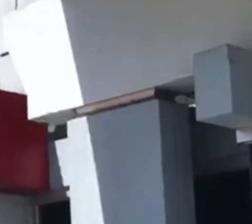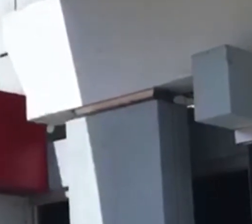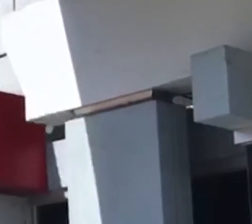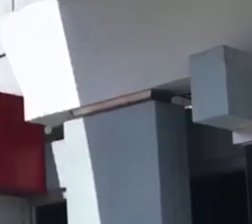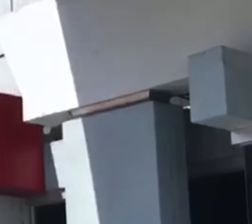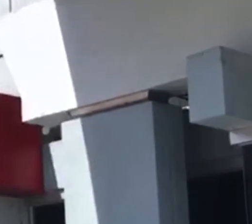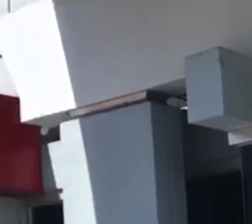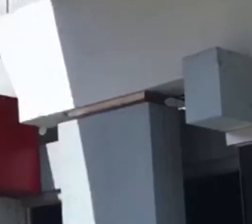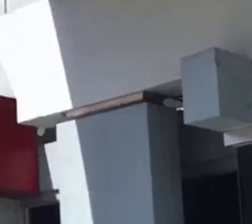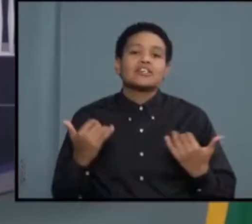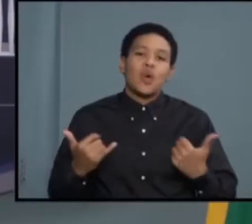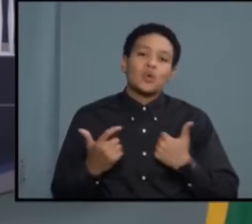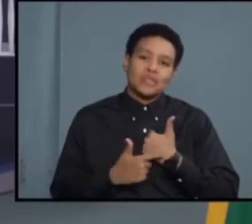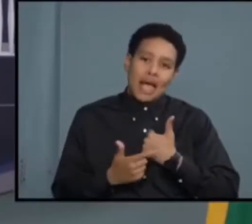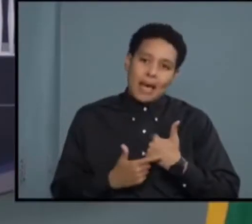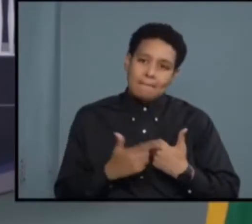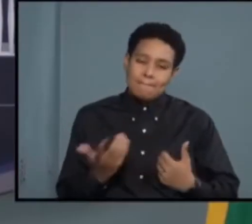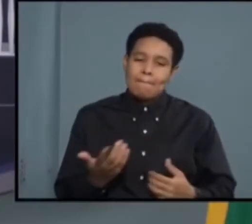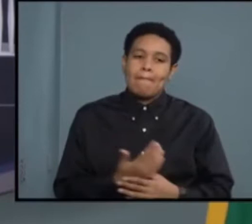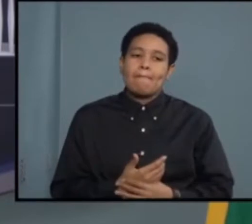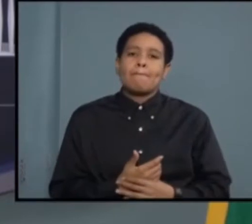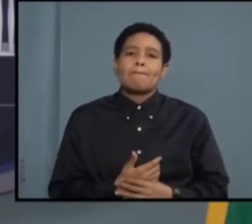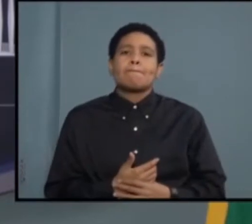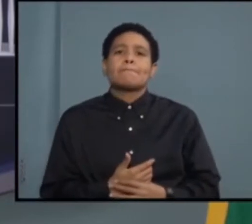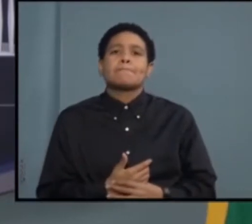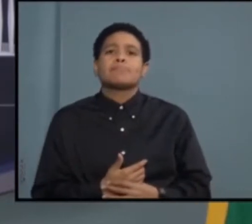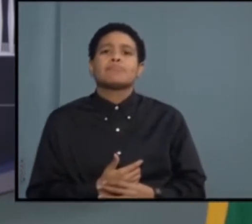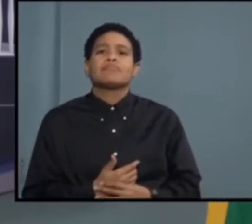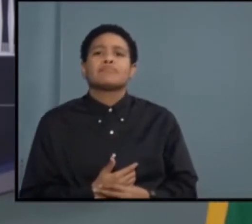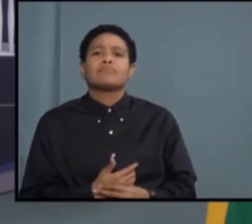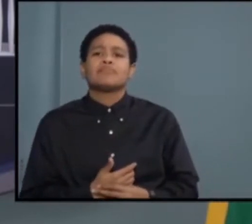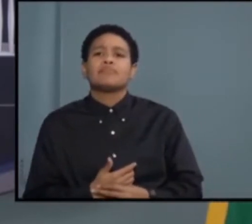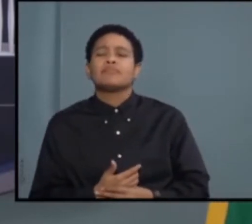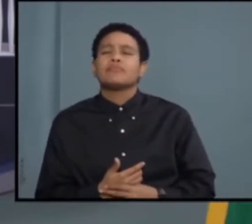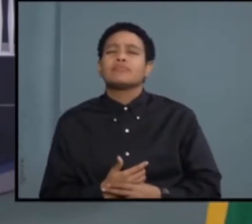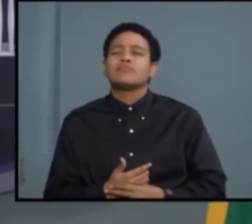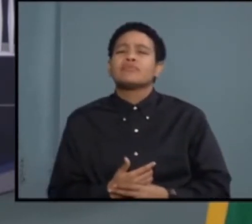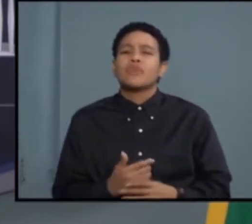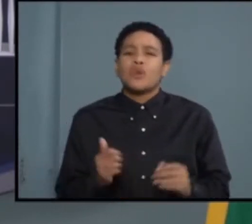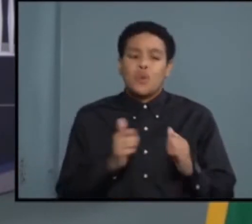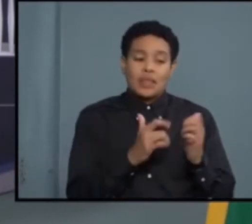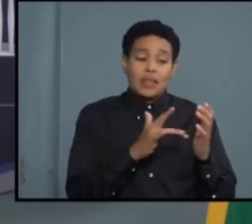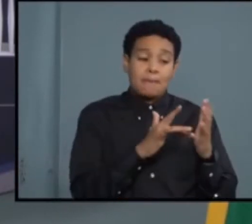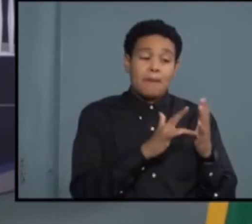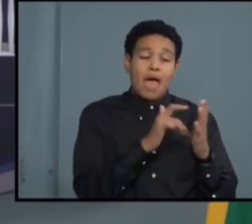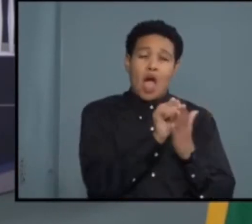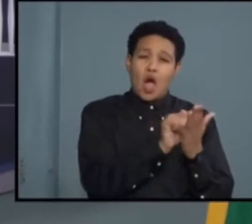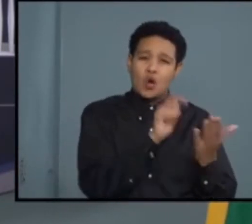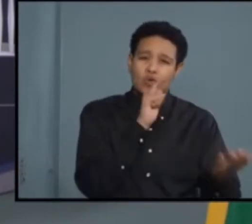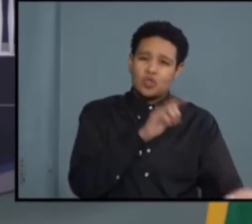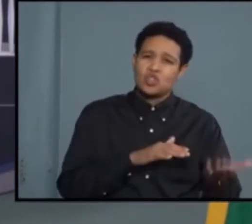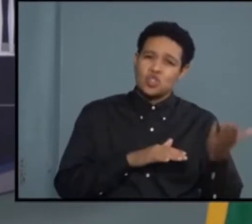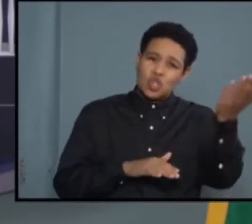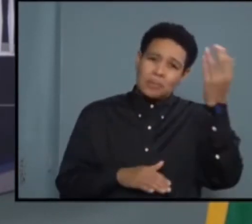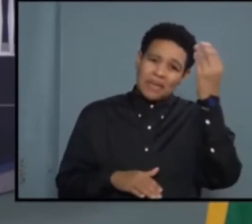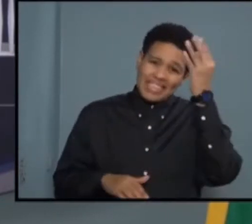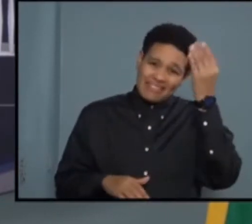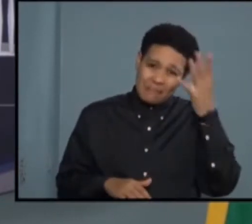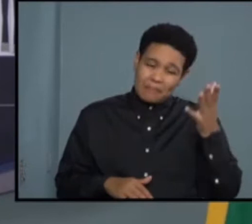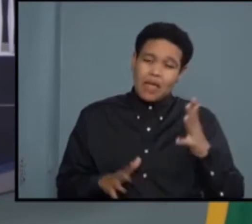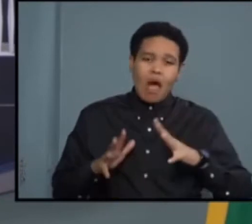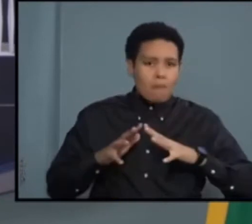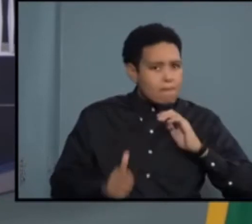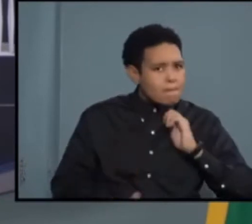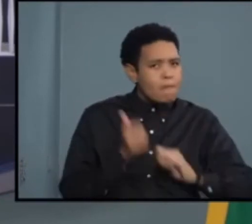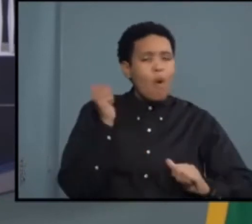the payout at this time. We have had, however, with respect to the bank accounts submitted, a large number